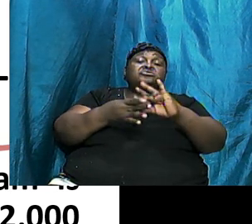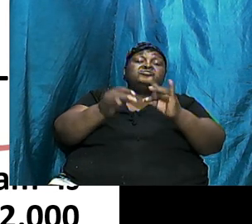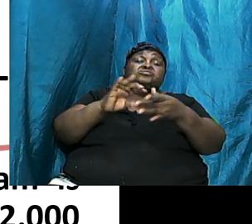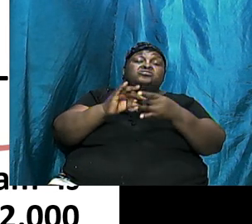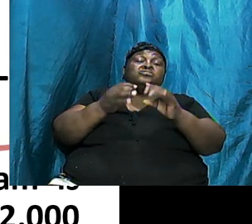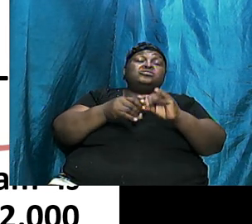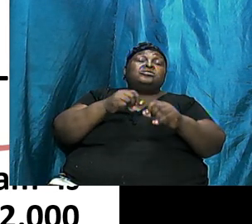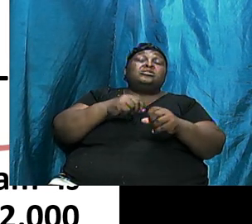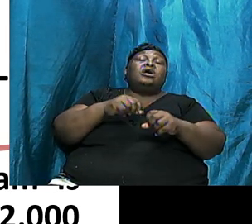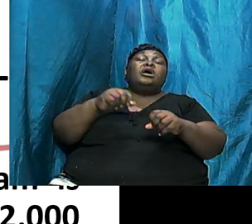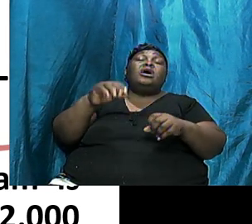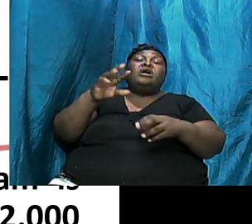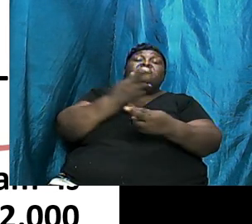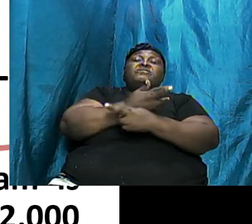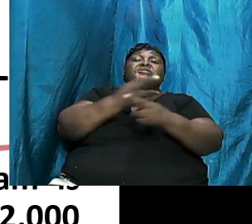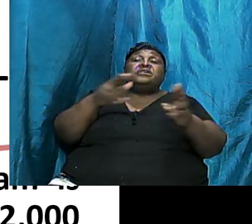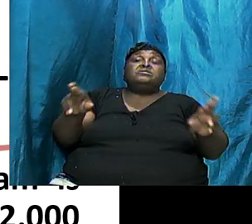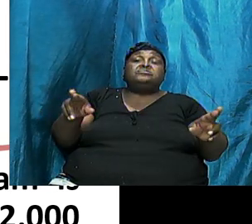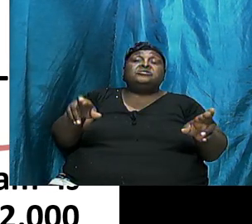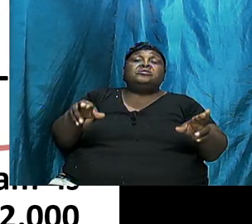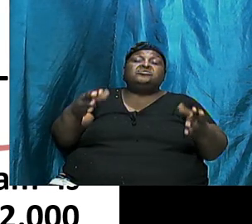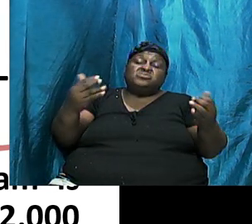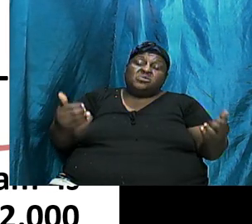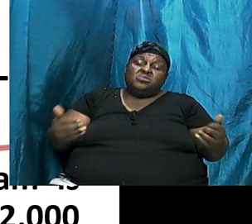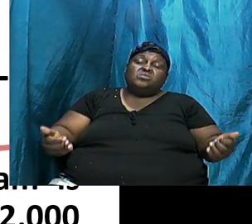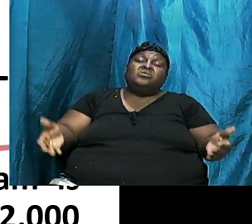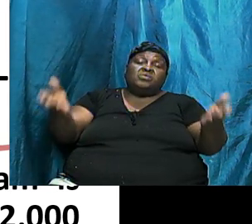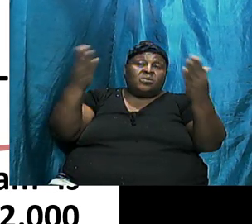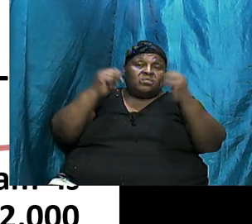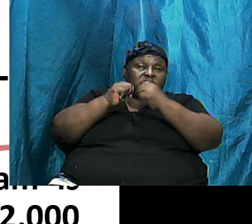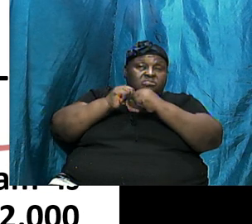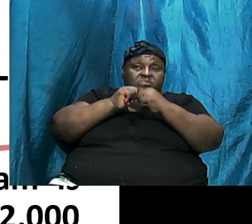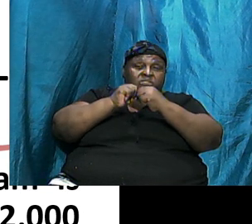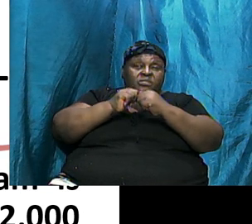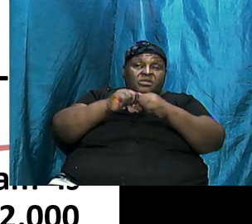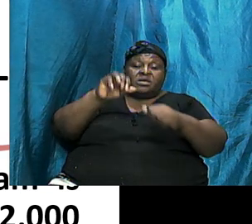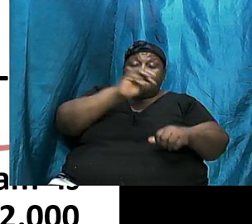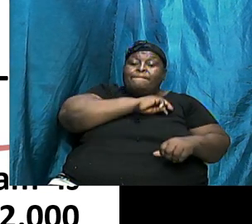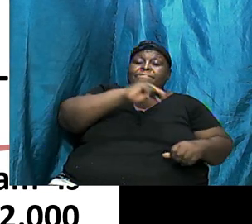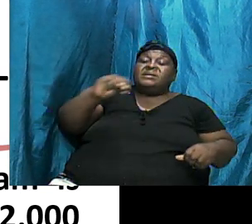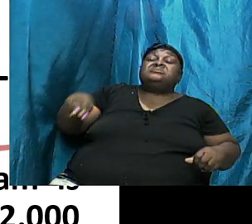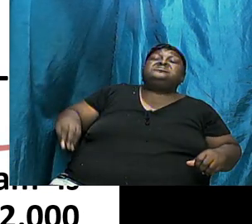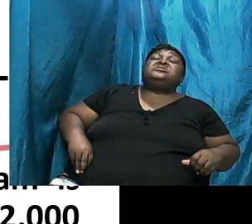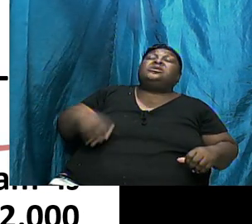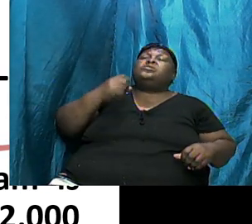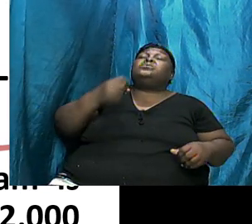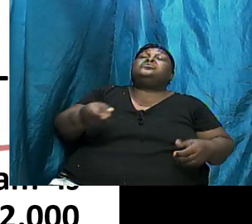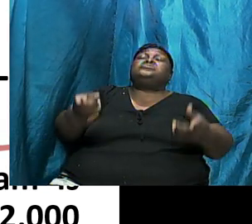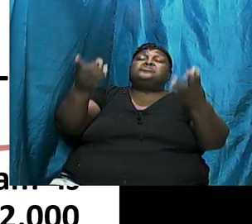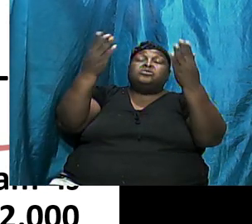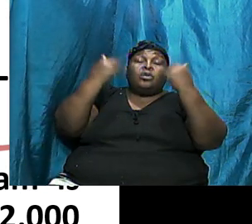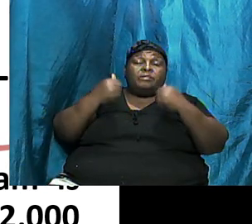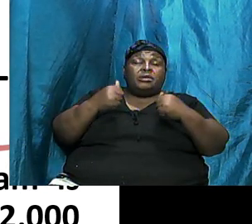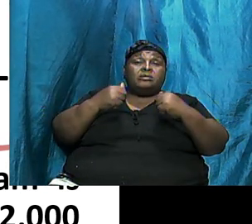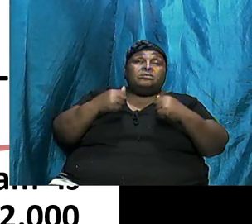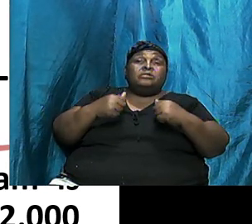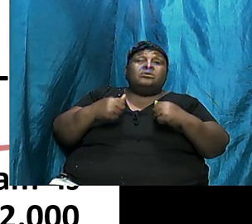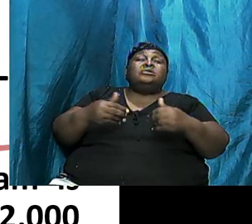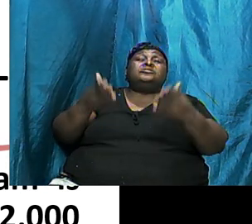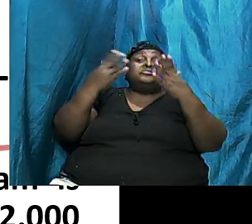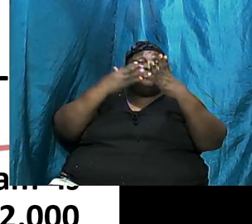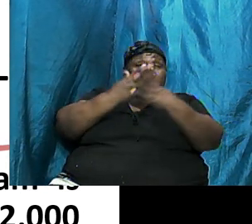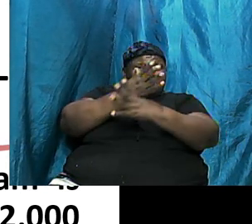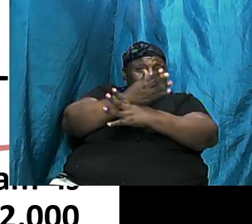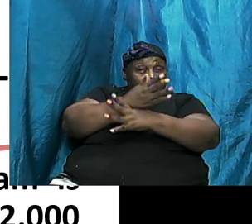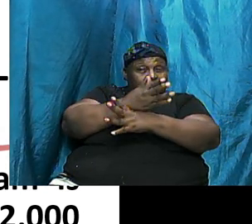Now Start To Come Together Because Messiah Who Is Going To Come Is Going To Come By And Through